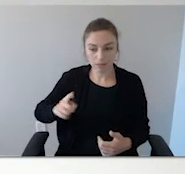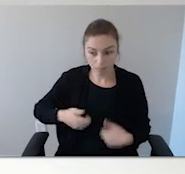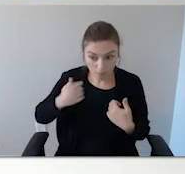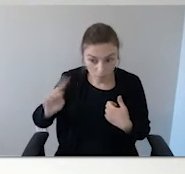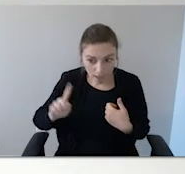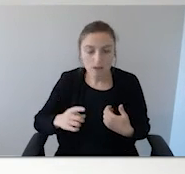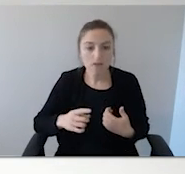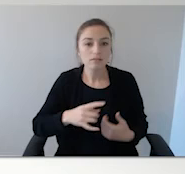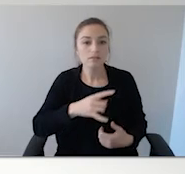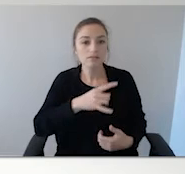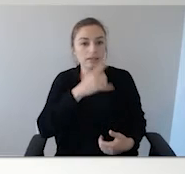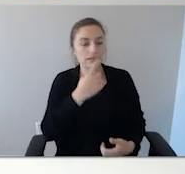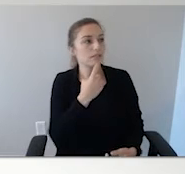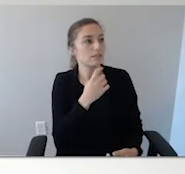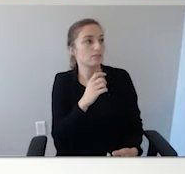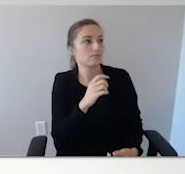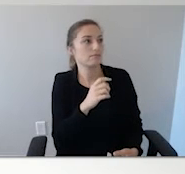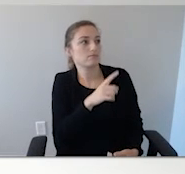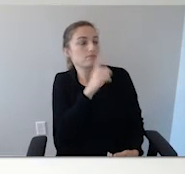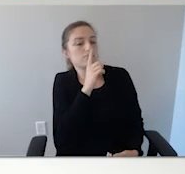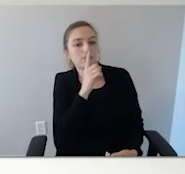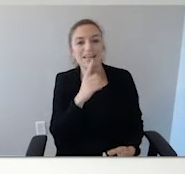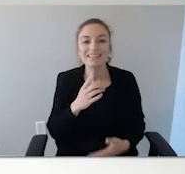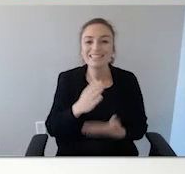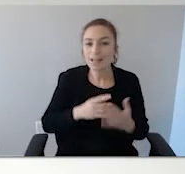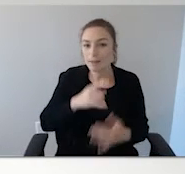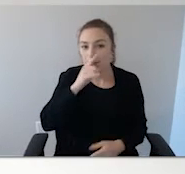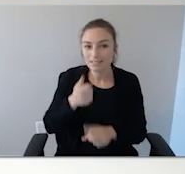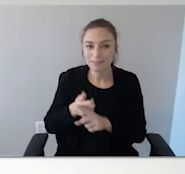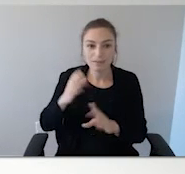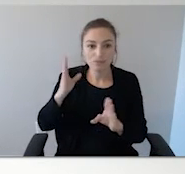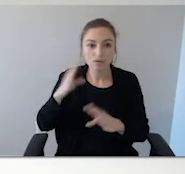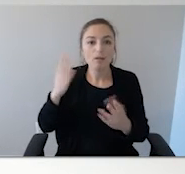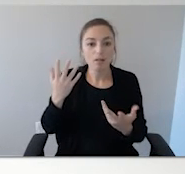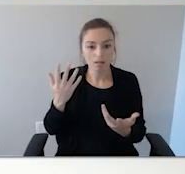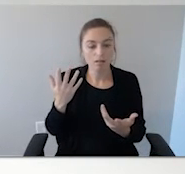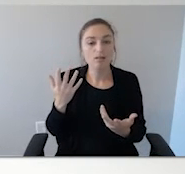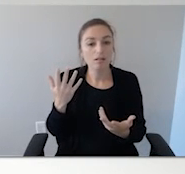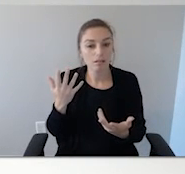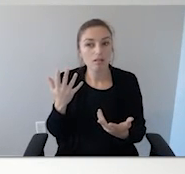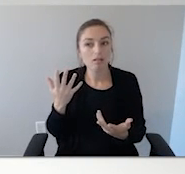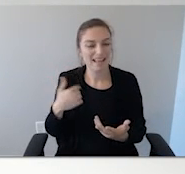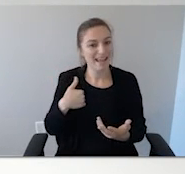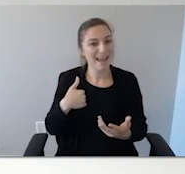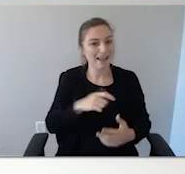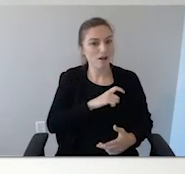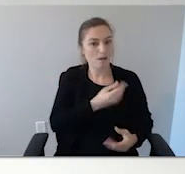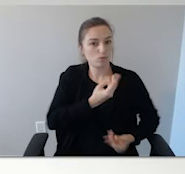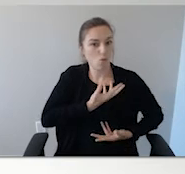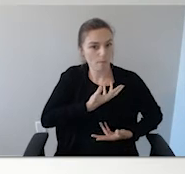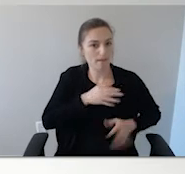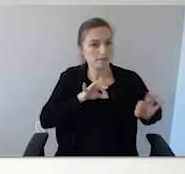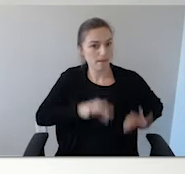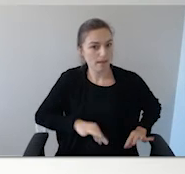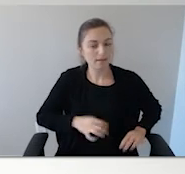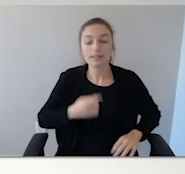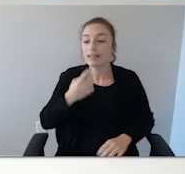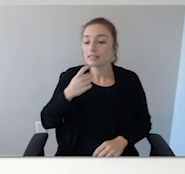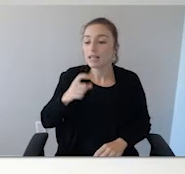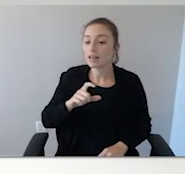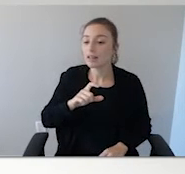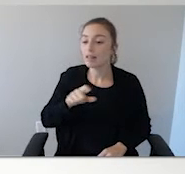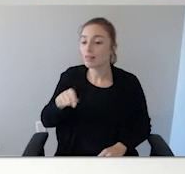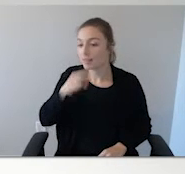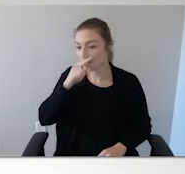had some kids get in some trouble, and I got this directly from law enforcement officers through crisis intervention team training, is they think they're being